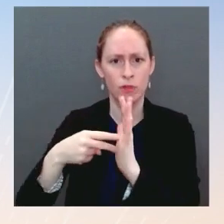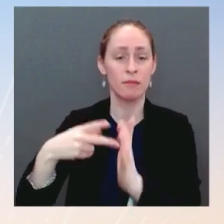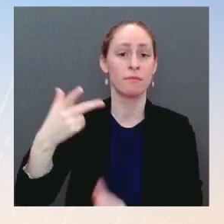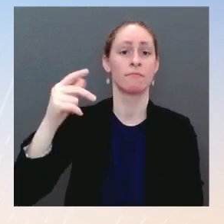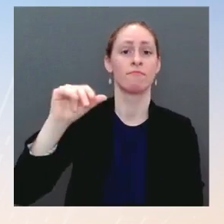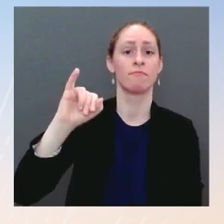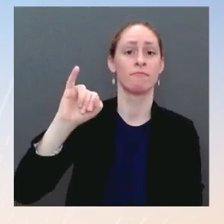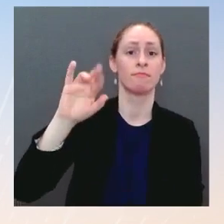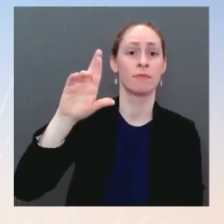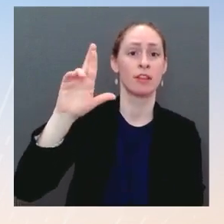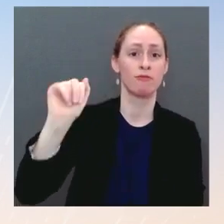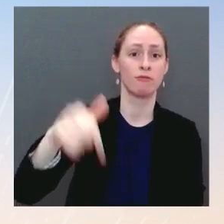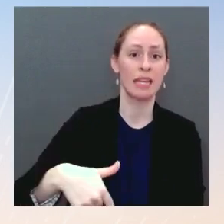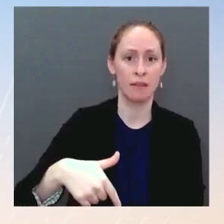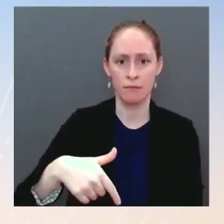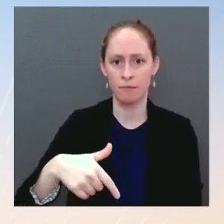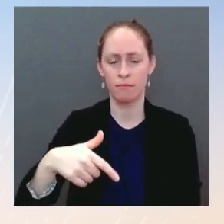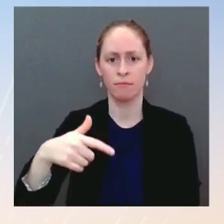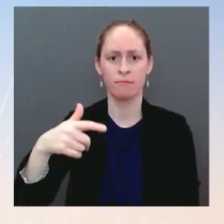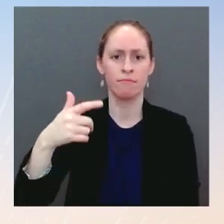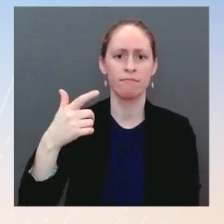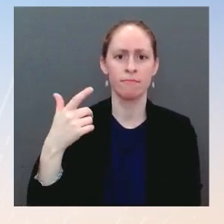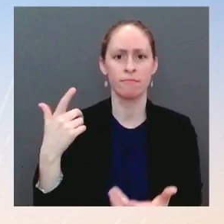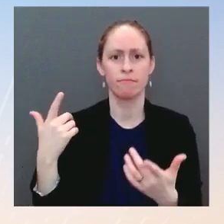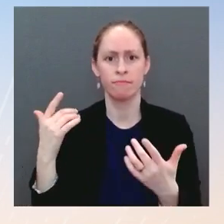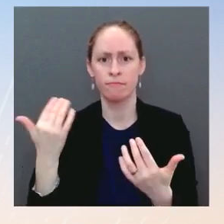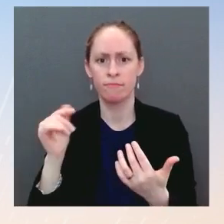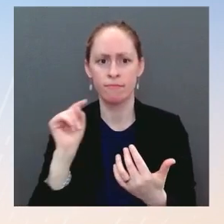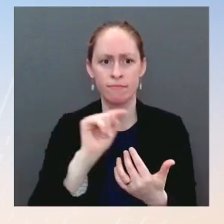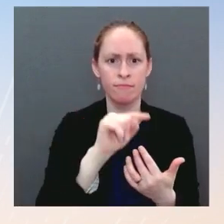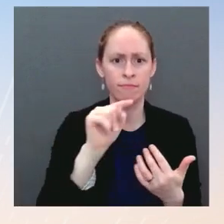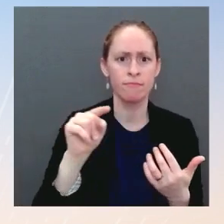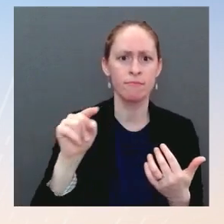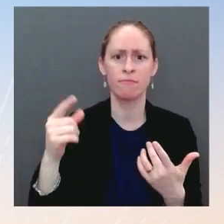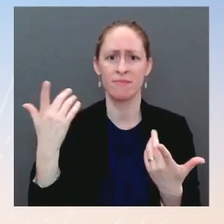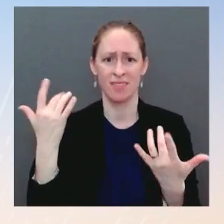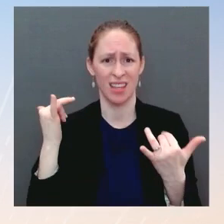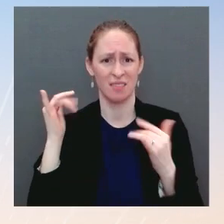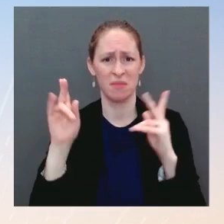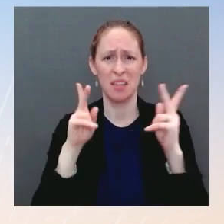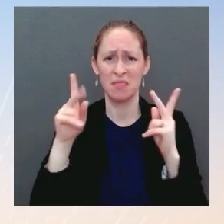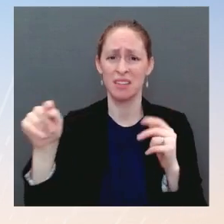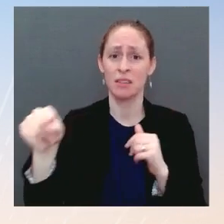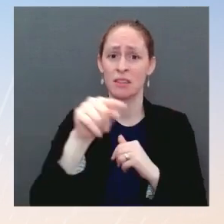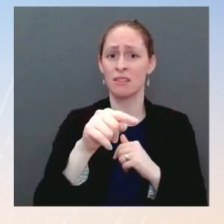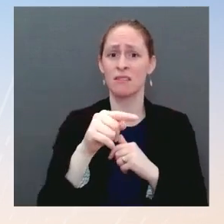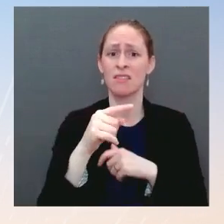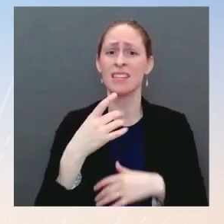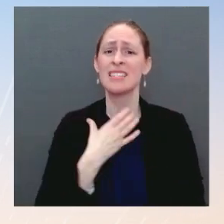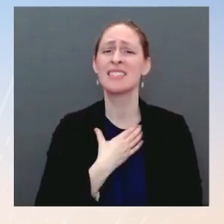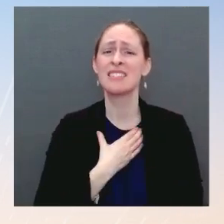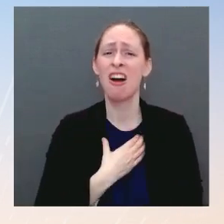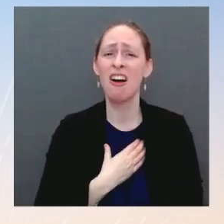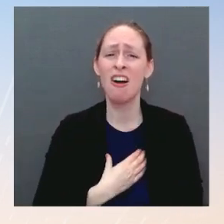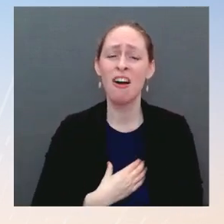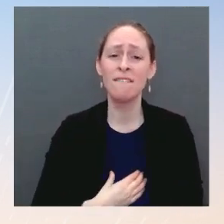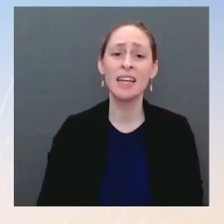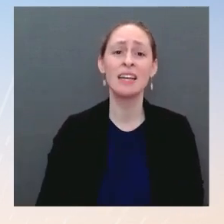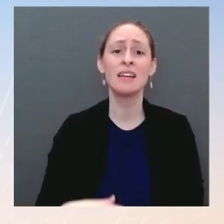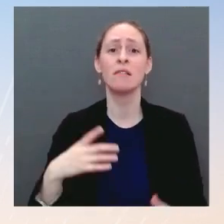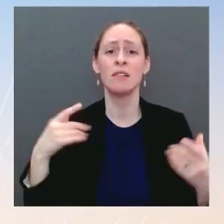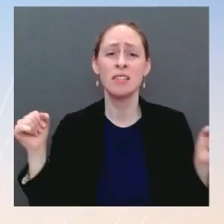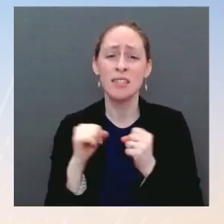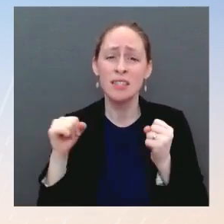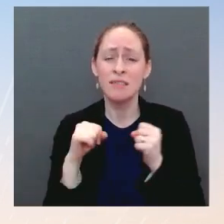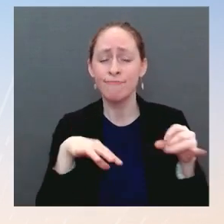by tread. People are starving and freezing after the United States left the country. So, is this what American leadership